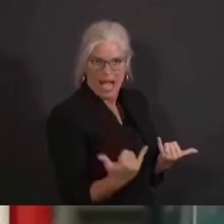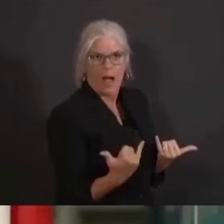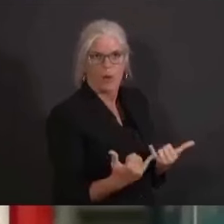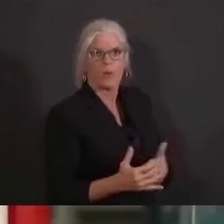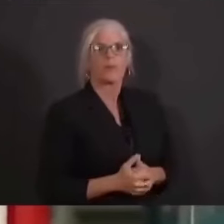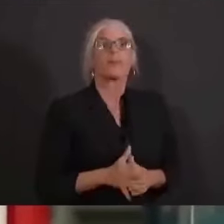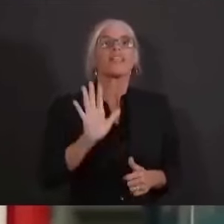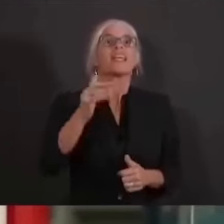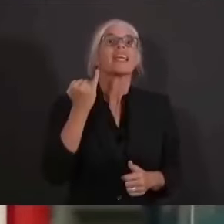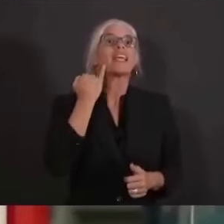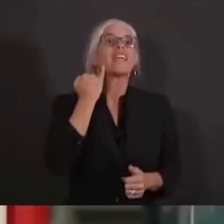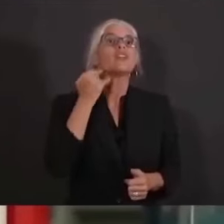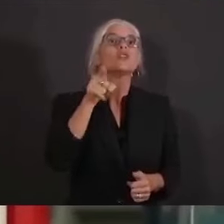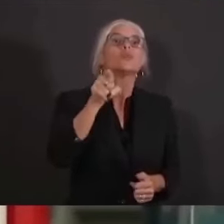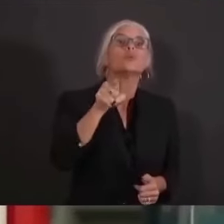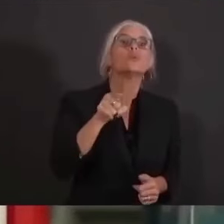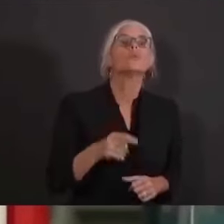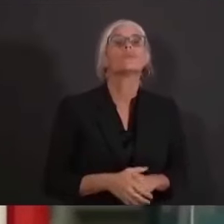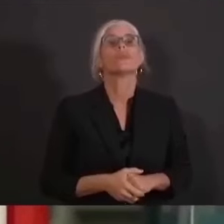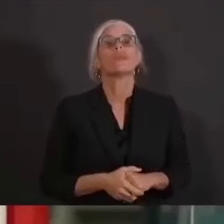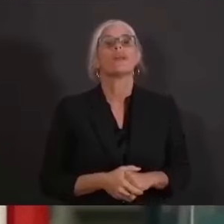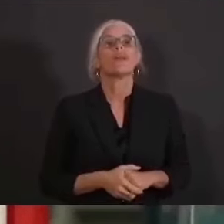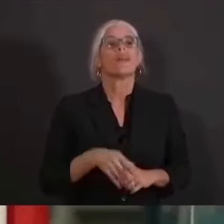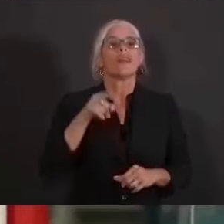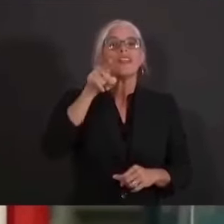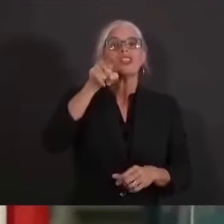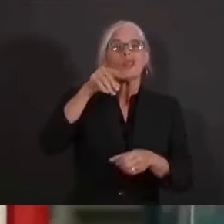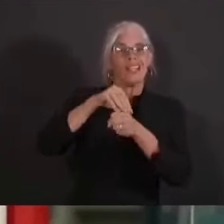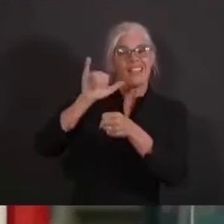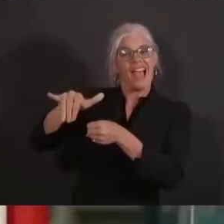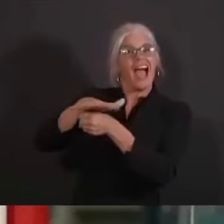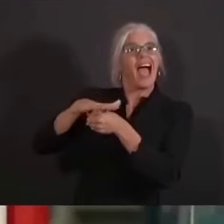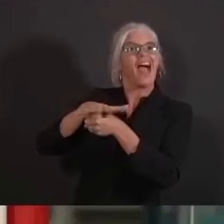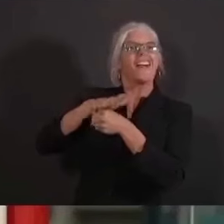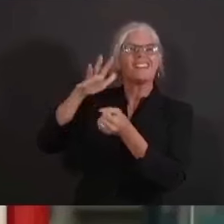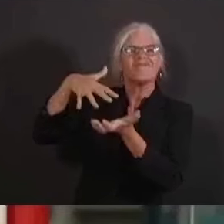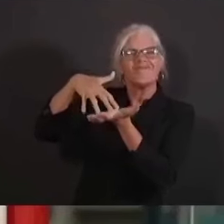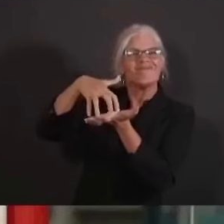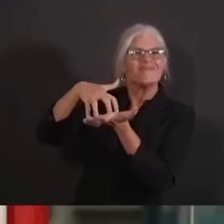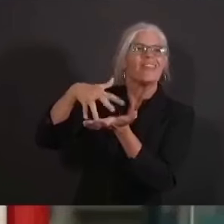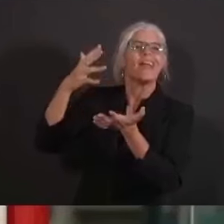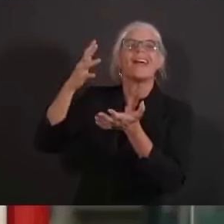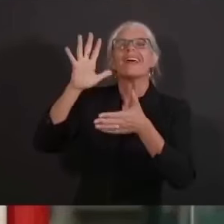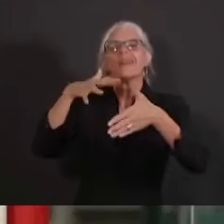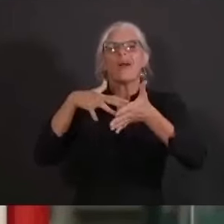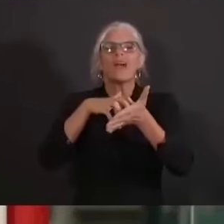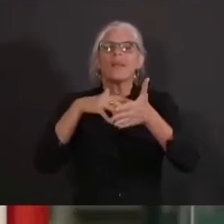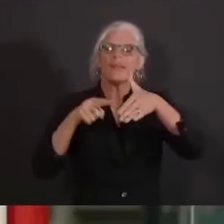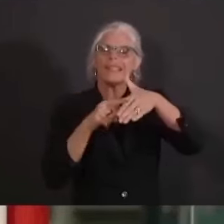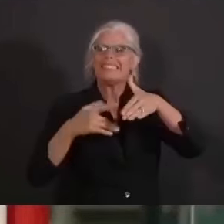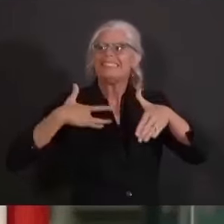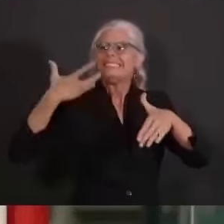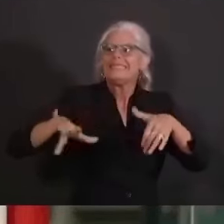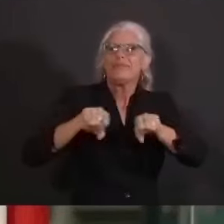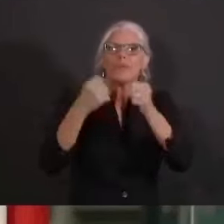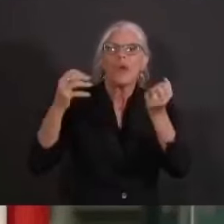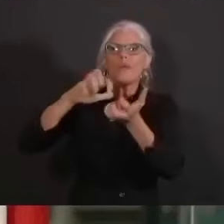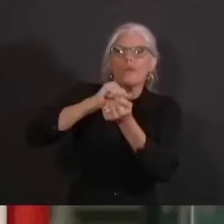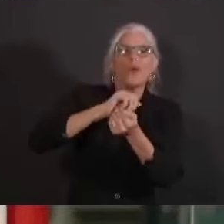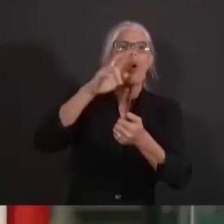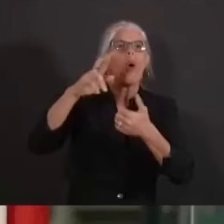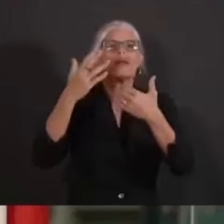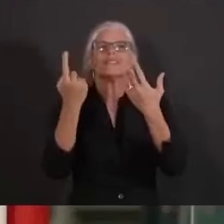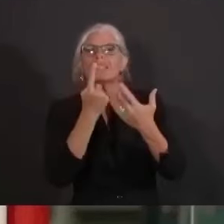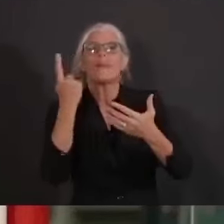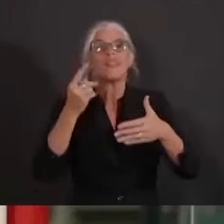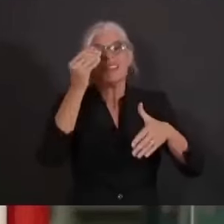that is in a very vulnerable part of the west coast of florida that would be susceptible to storm surge you you